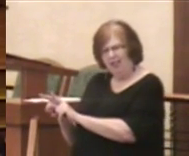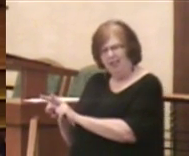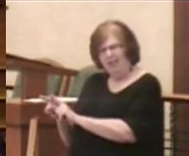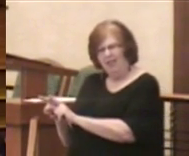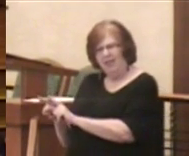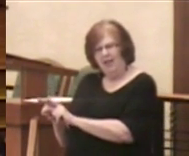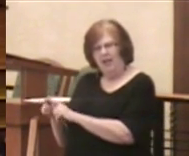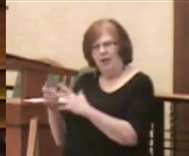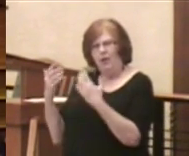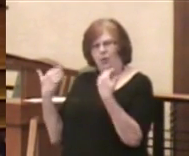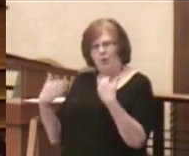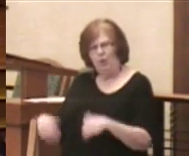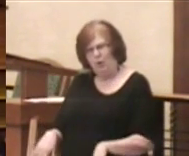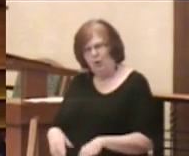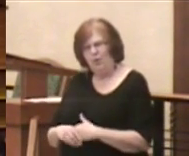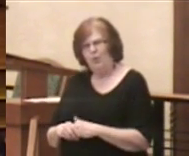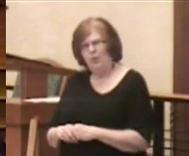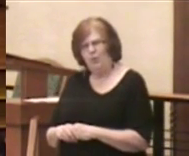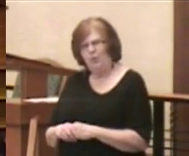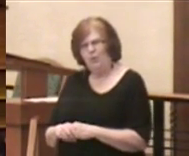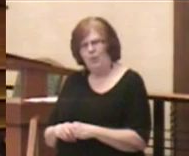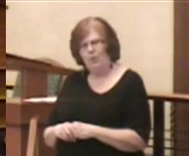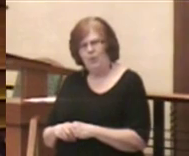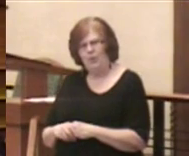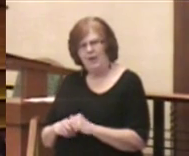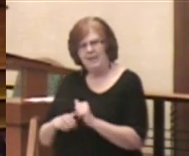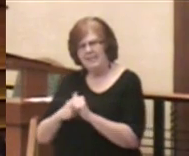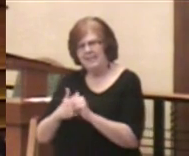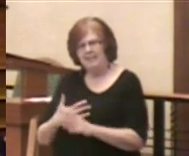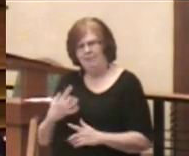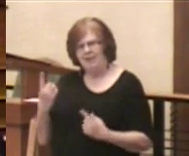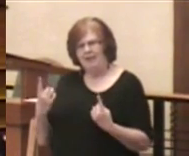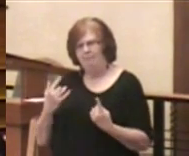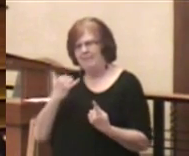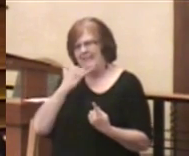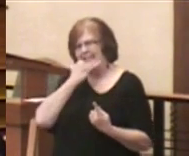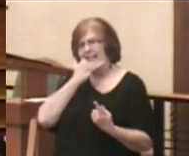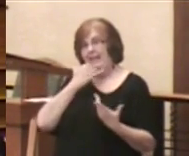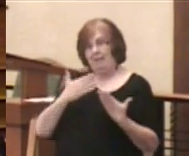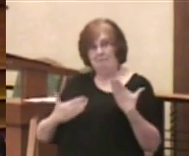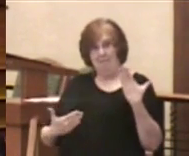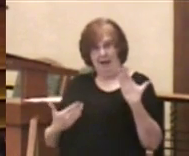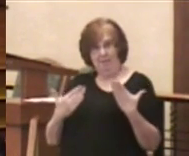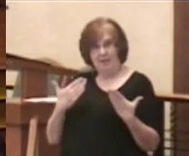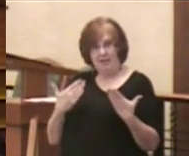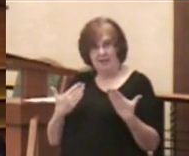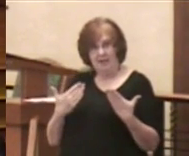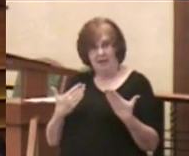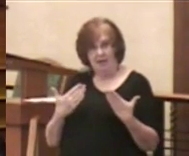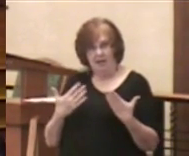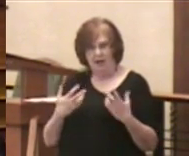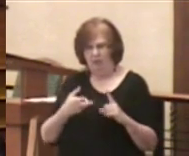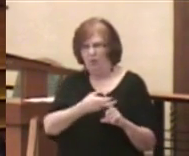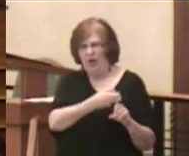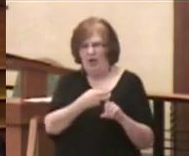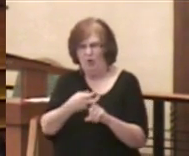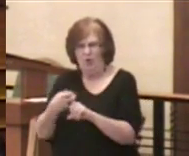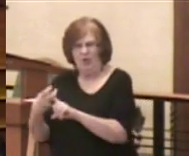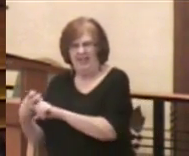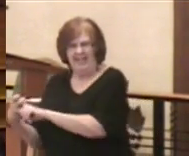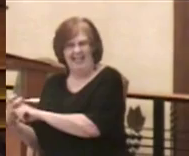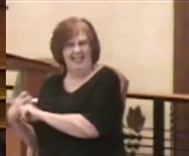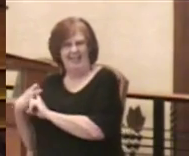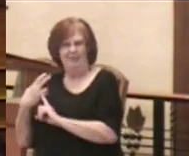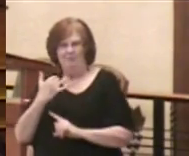Whew! The disciples must have thought there was a mistake. Jesus had recruited the wrong freshman class.